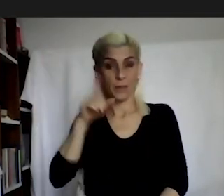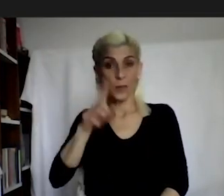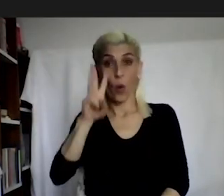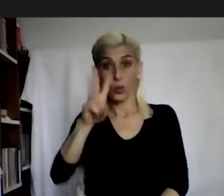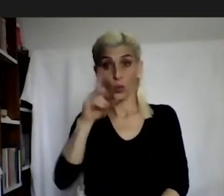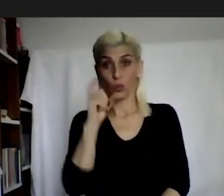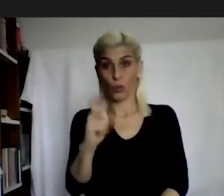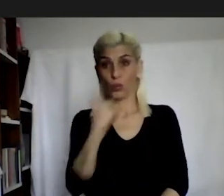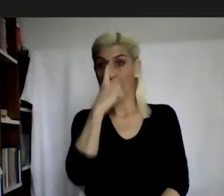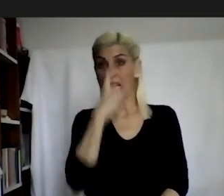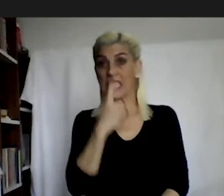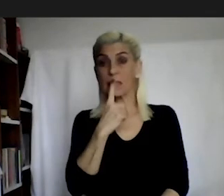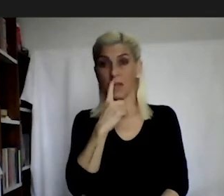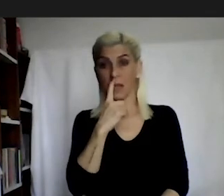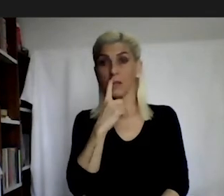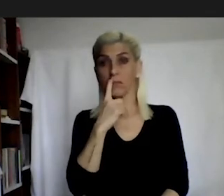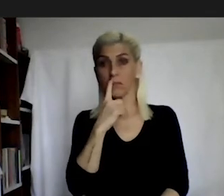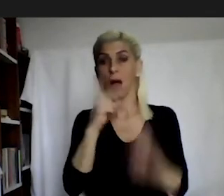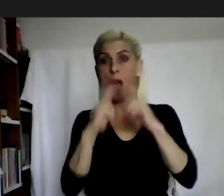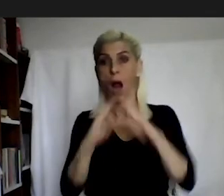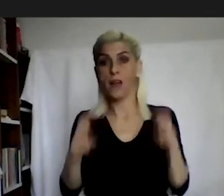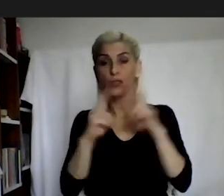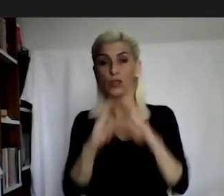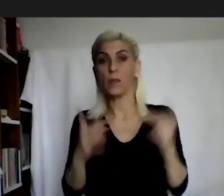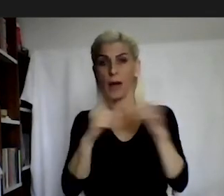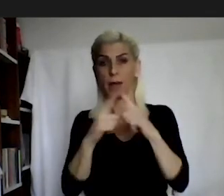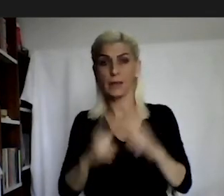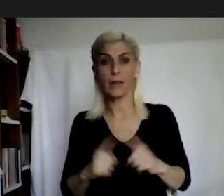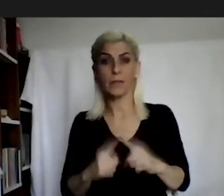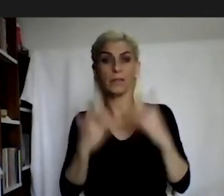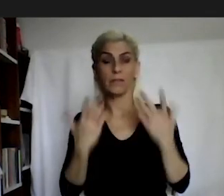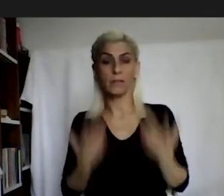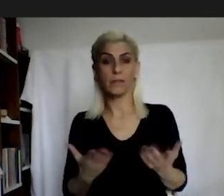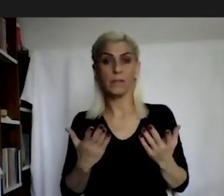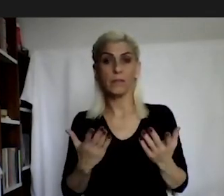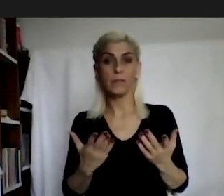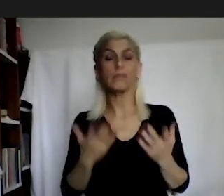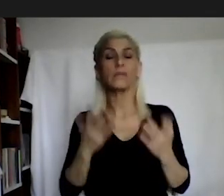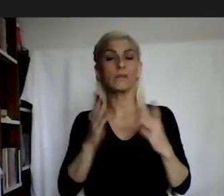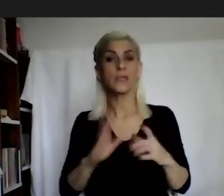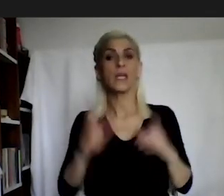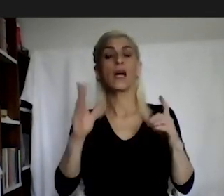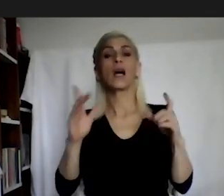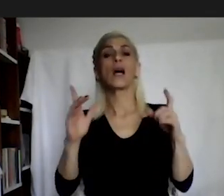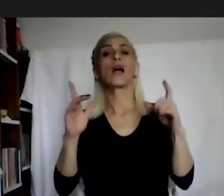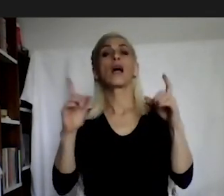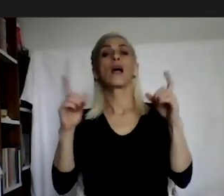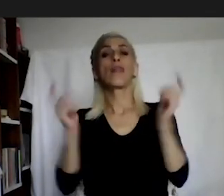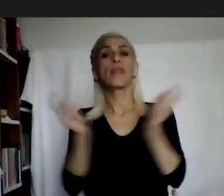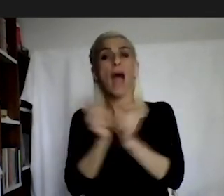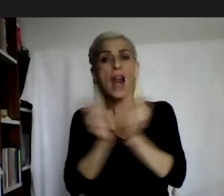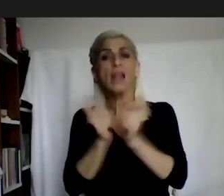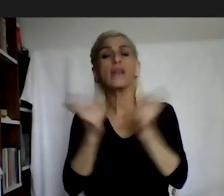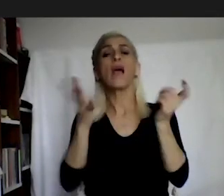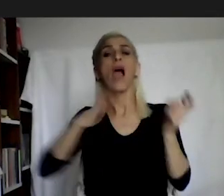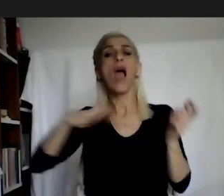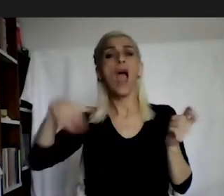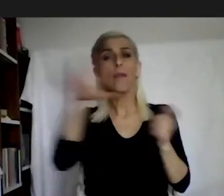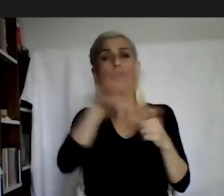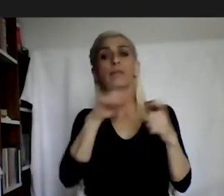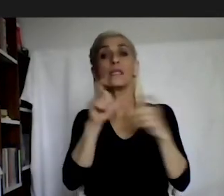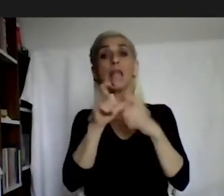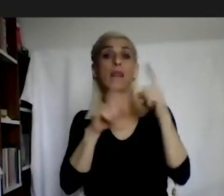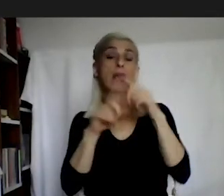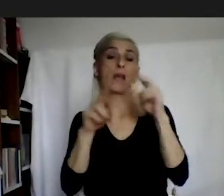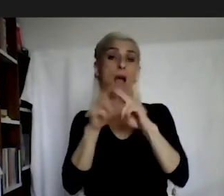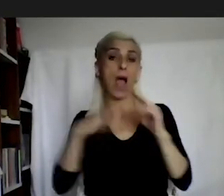in the report along with the data provided by the civil society organizations. The data